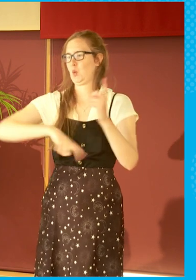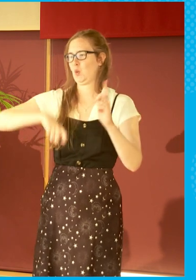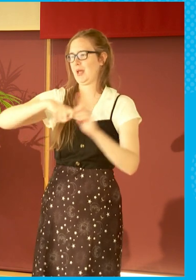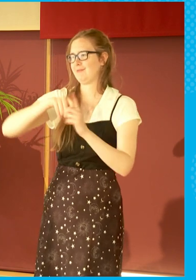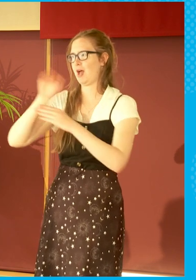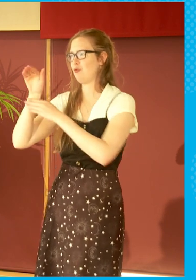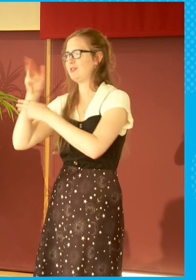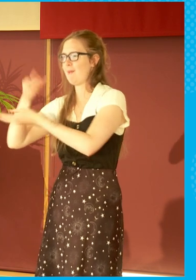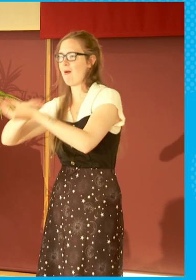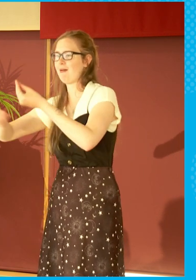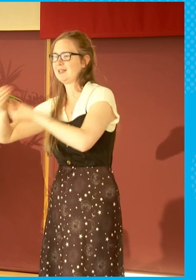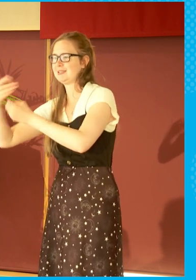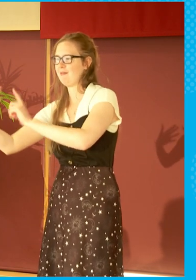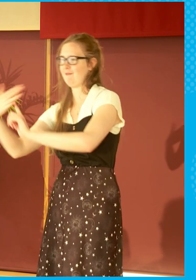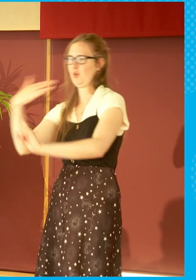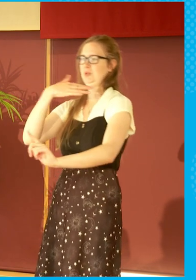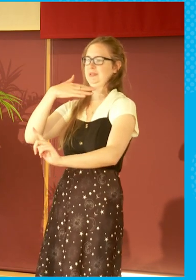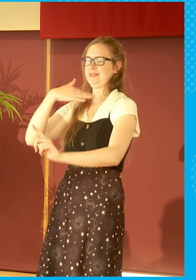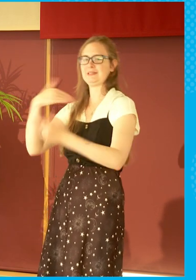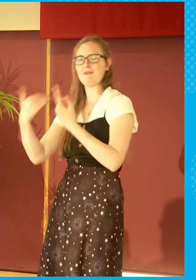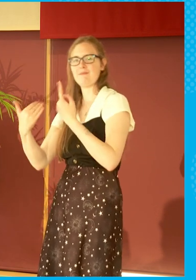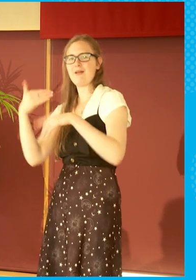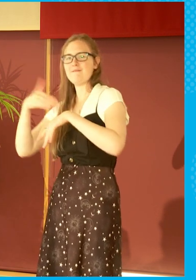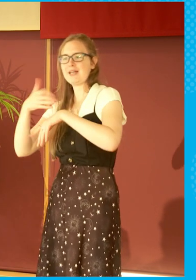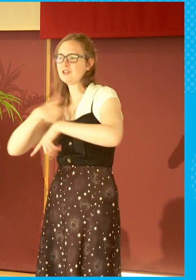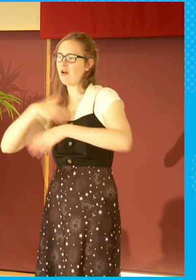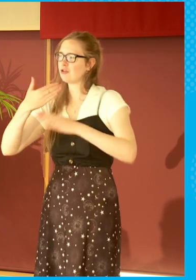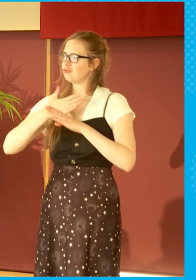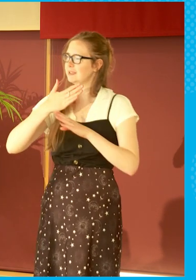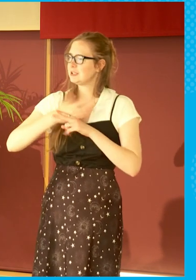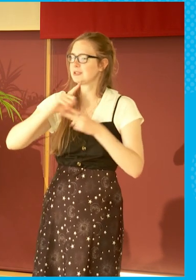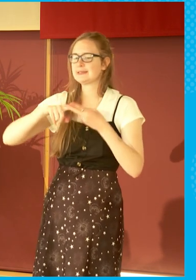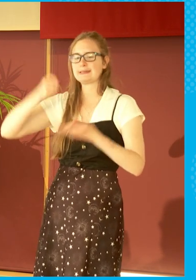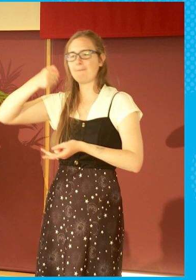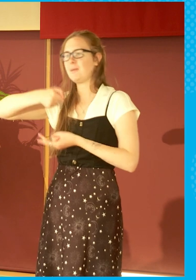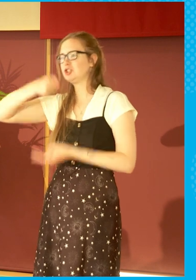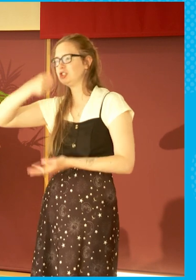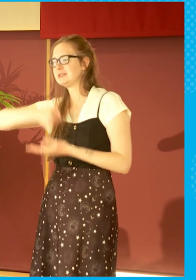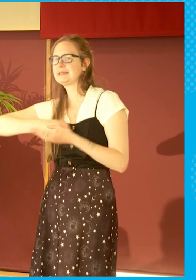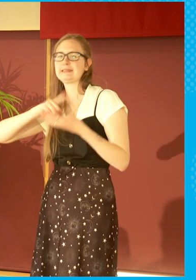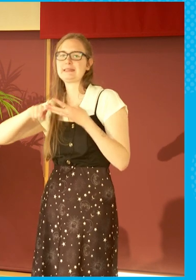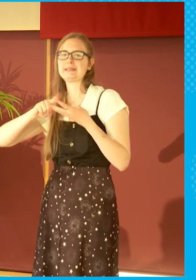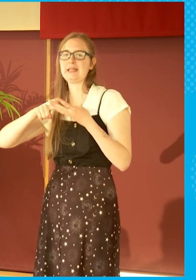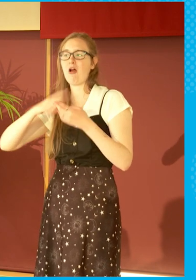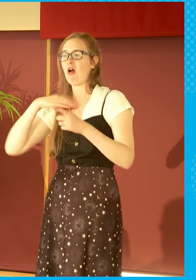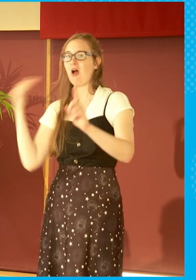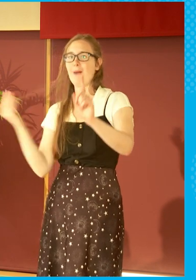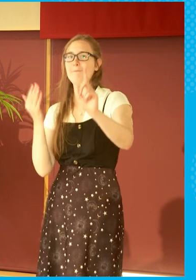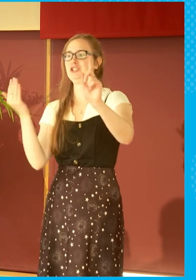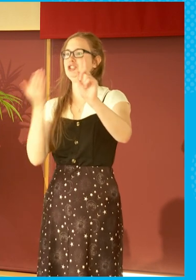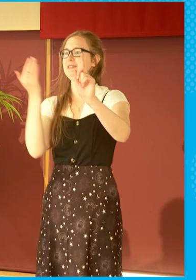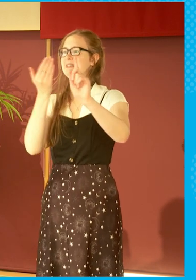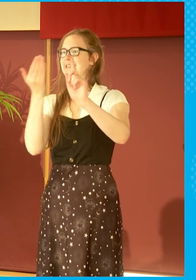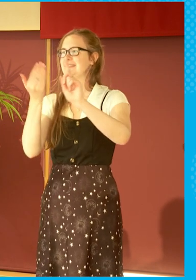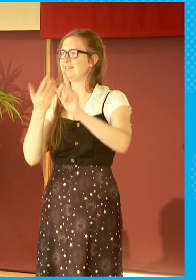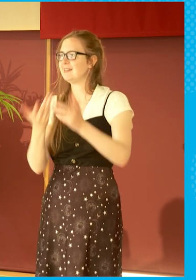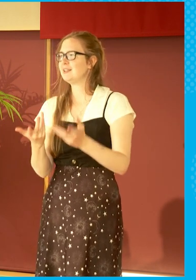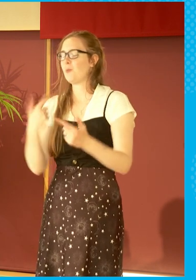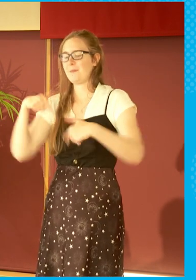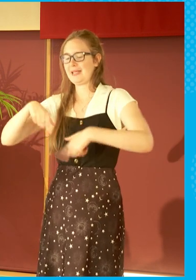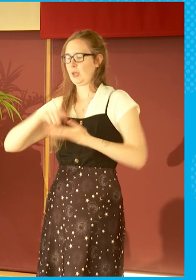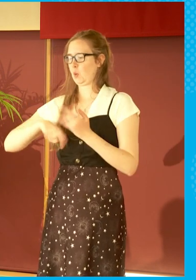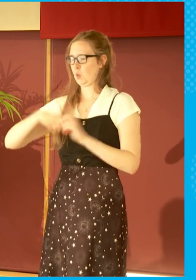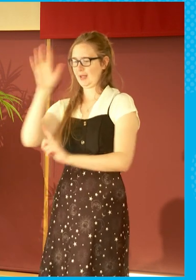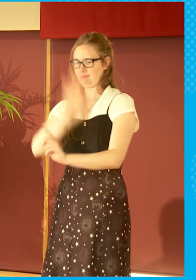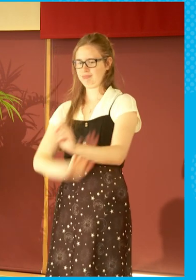They're affecting careers. They're affecting budgets. They're affecting ambitions. And then within the UK itself,